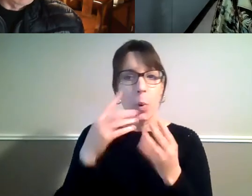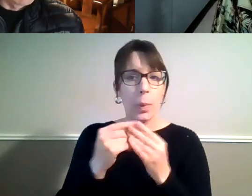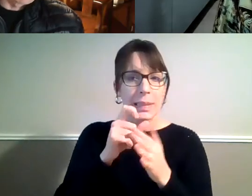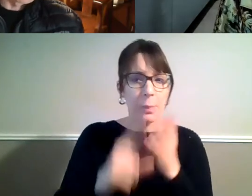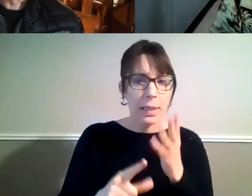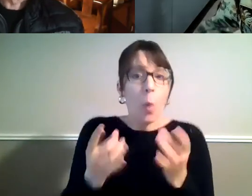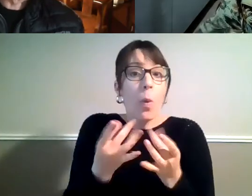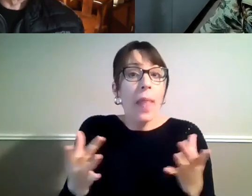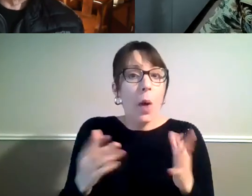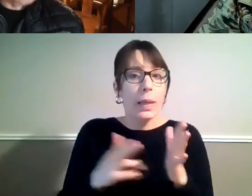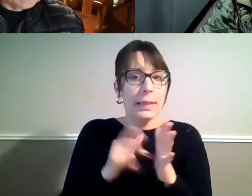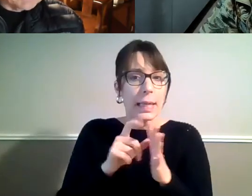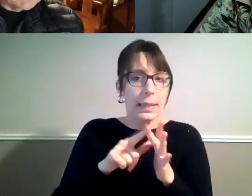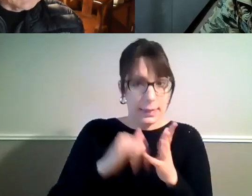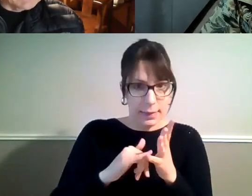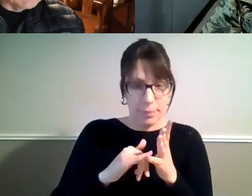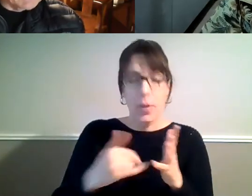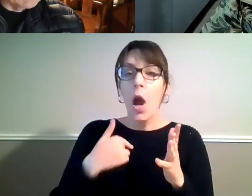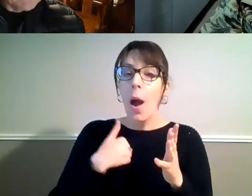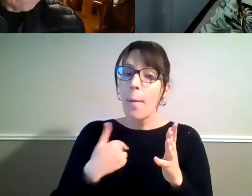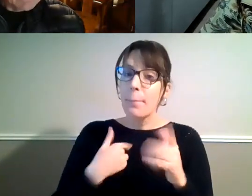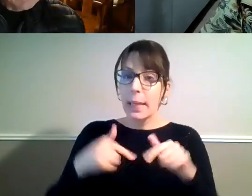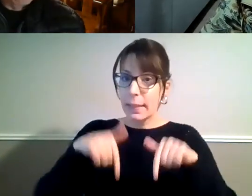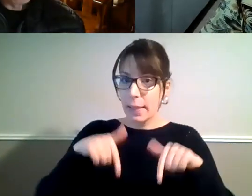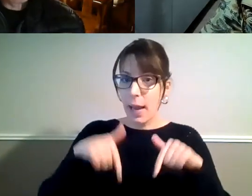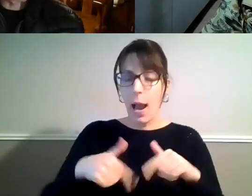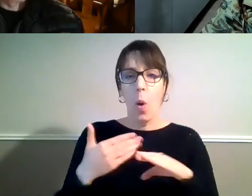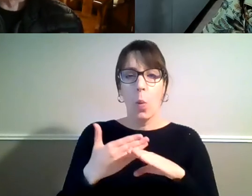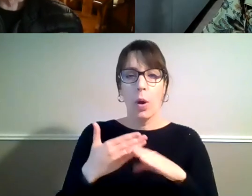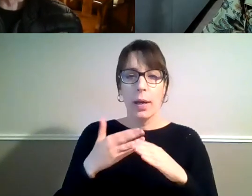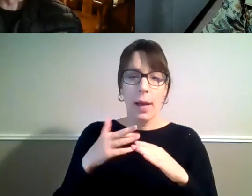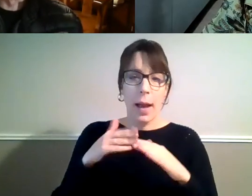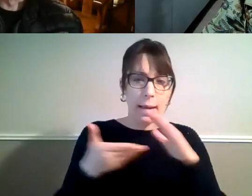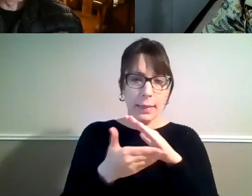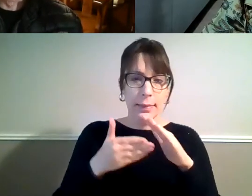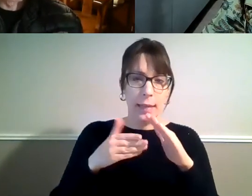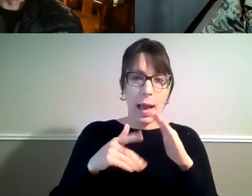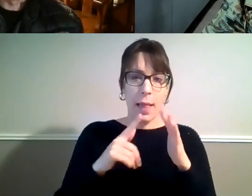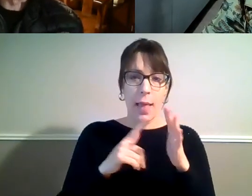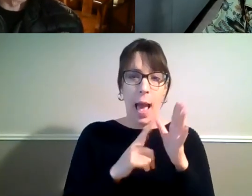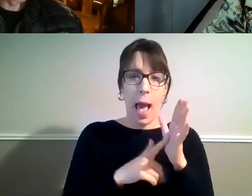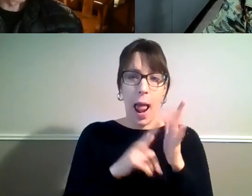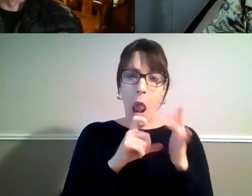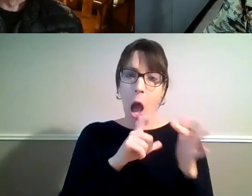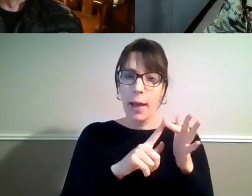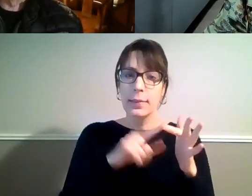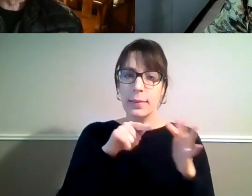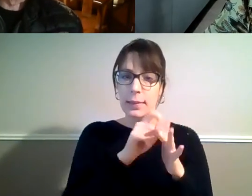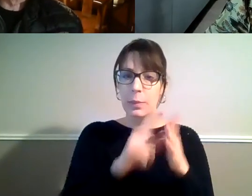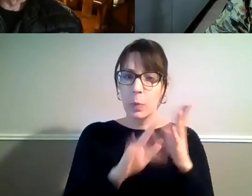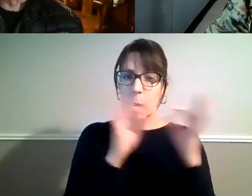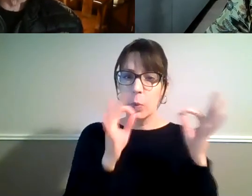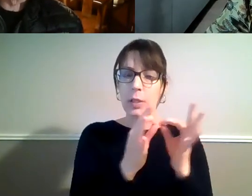Alliance, the group that's hosting today's event. My background is over 30 years working in